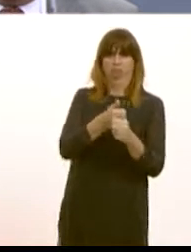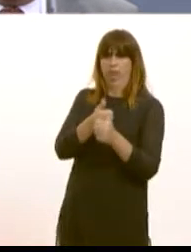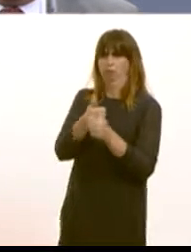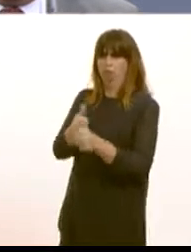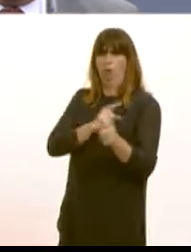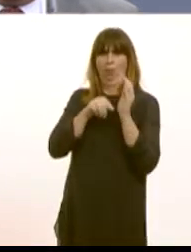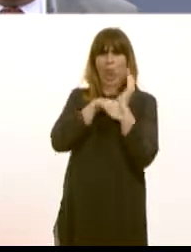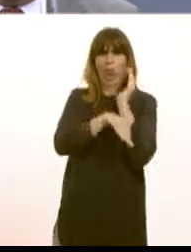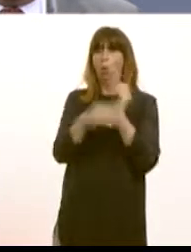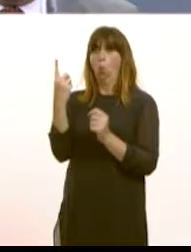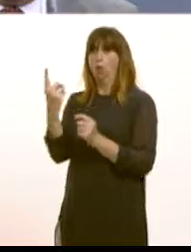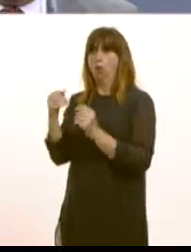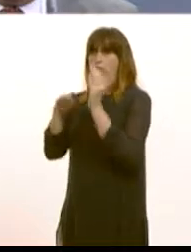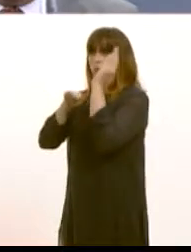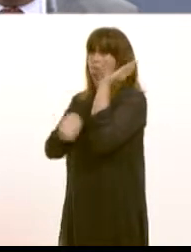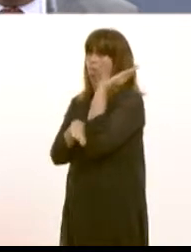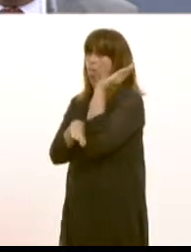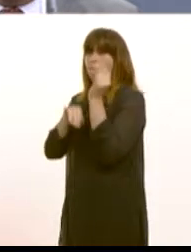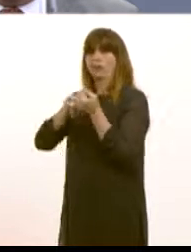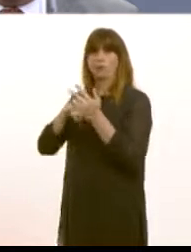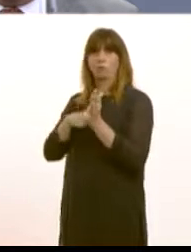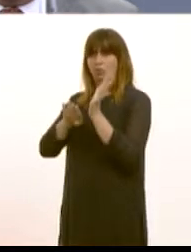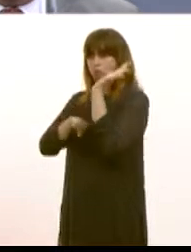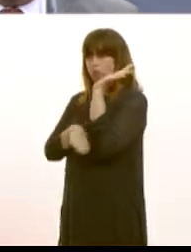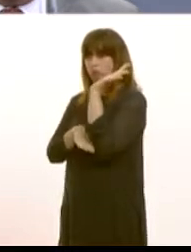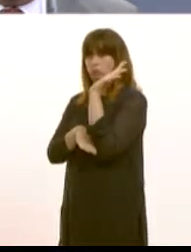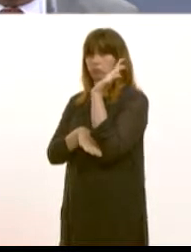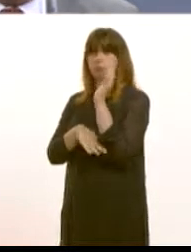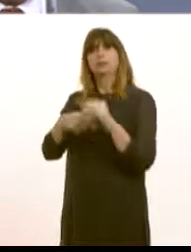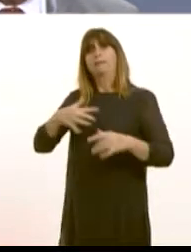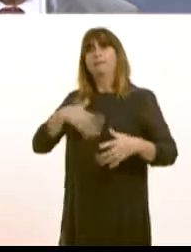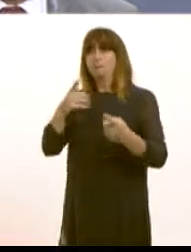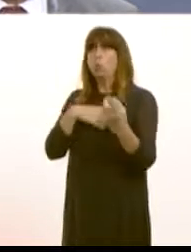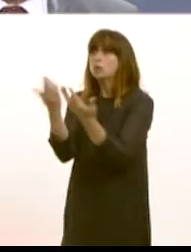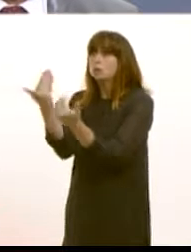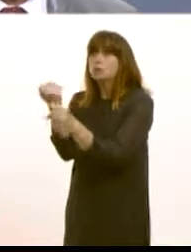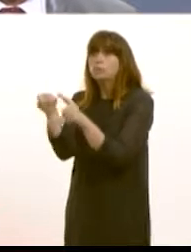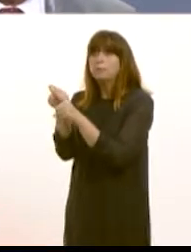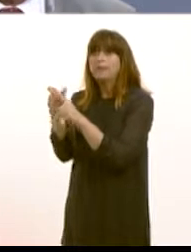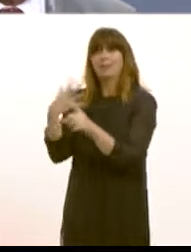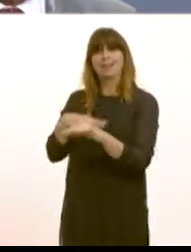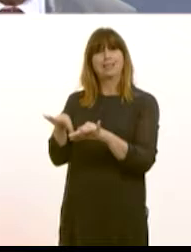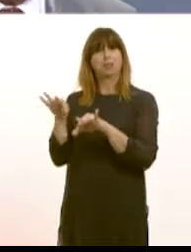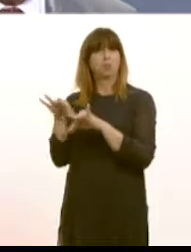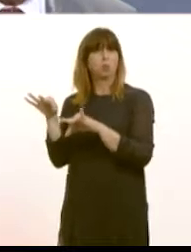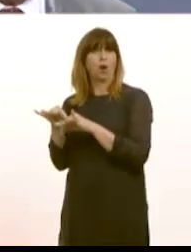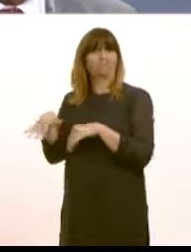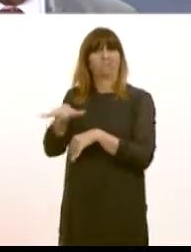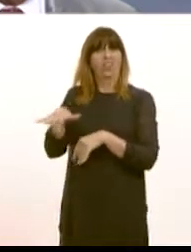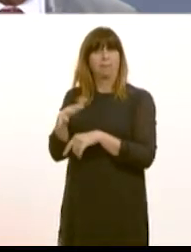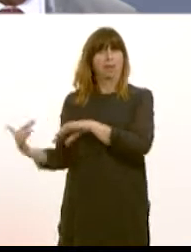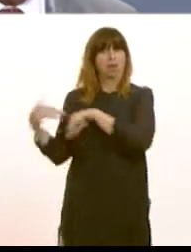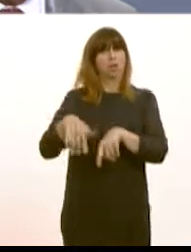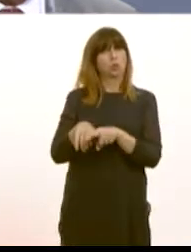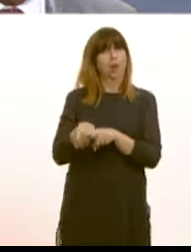to recruit GPs has to talk about recruiting the whole family because otherwise these GPs will not want to work in areas where they